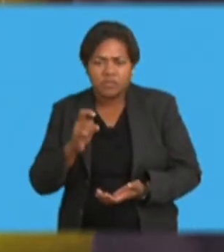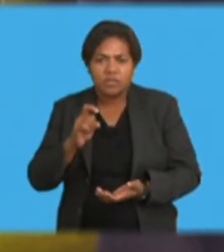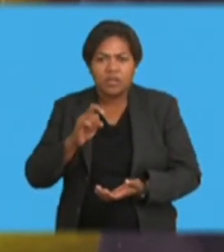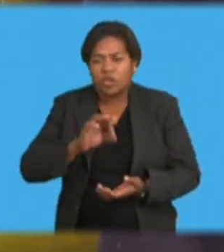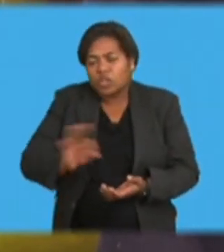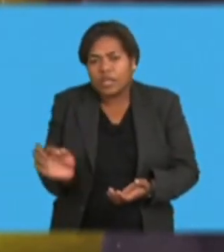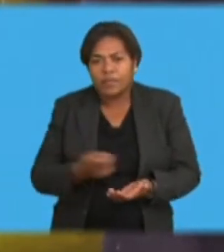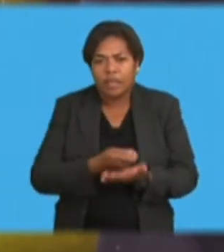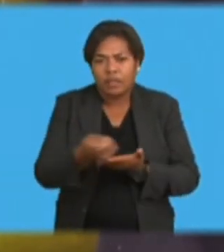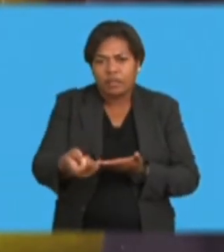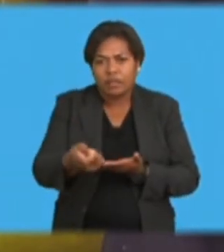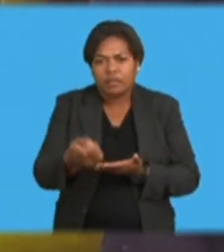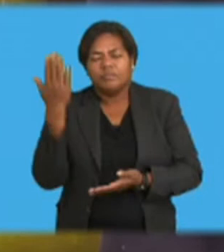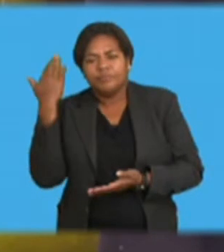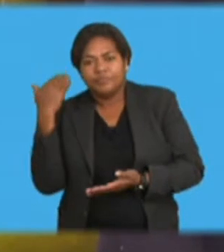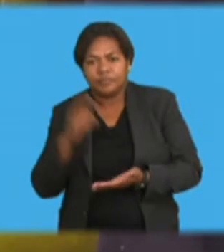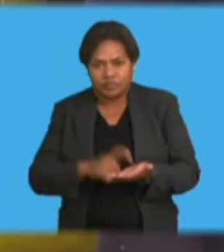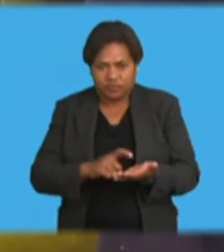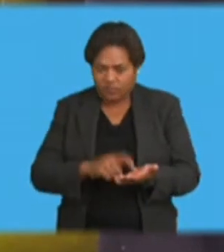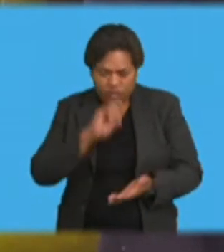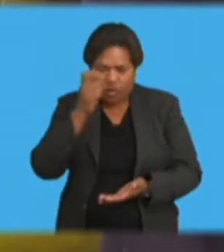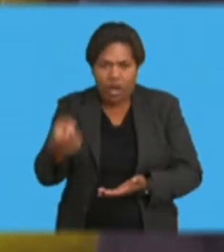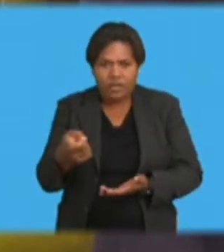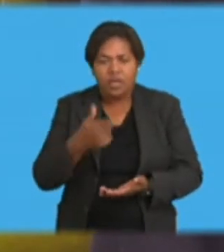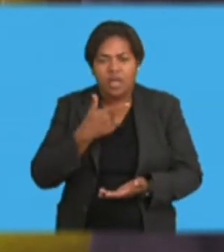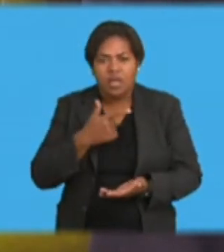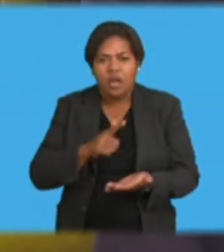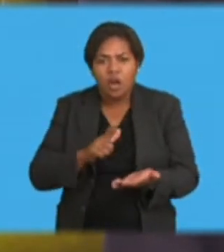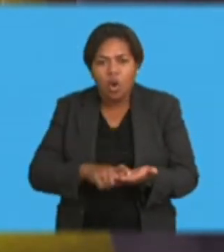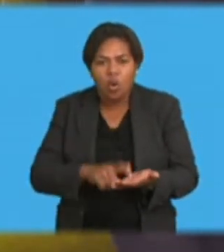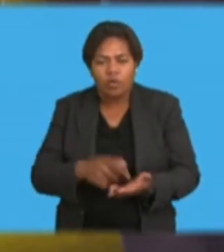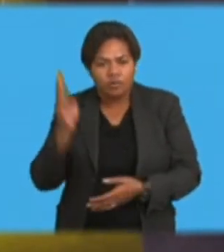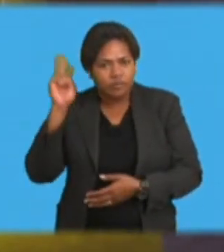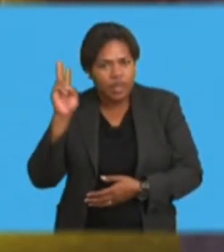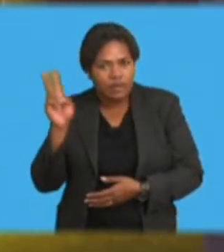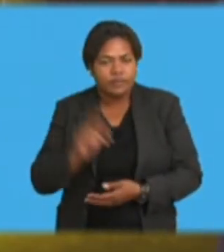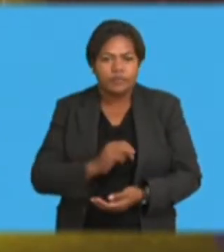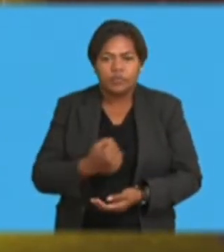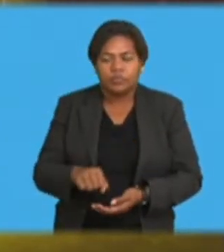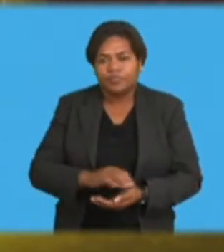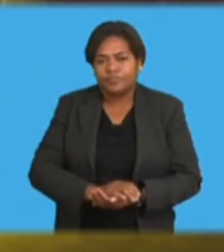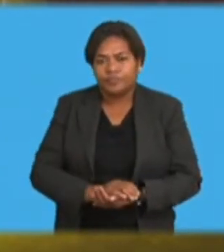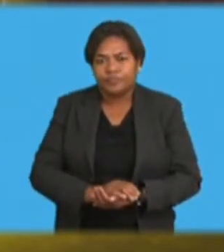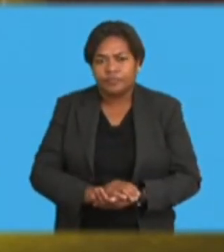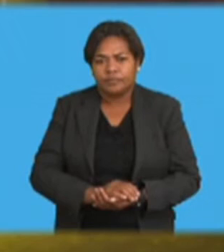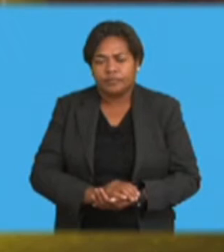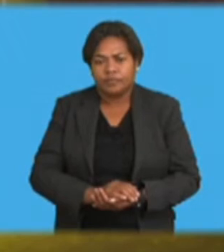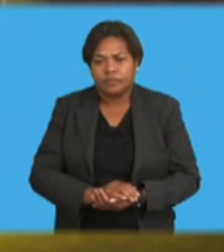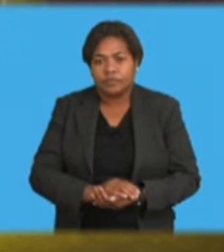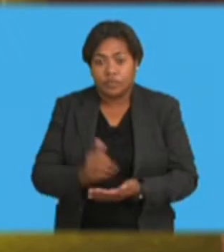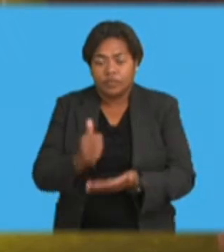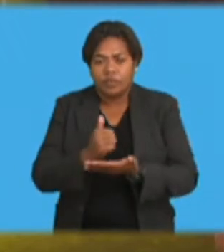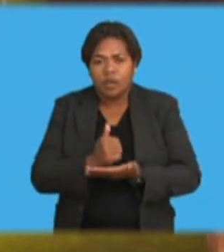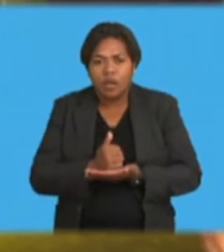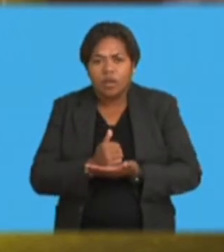a loan. Many Fijians suffered that. I remember very clearly elucidating that, and unfortunately the opposition did not support us at that